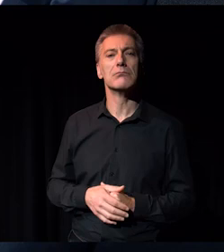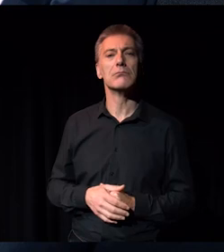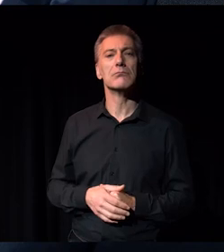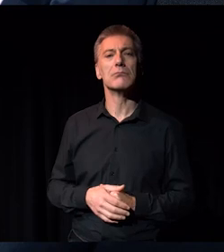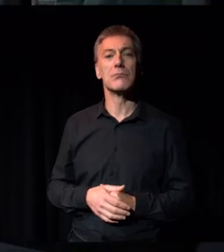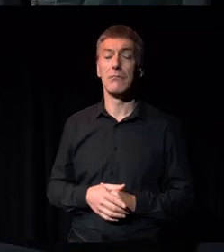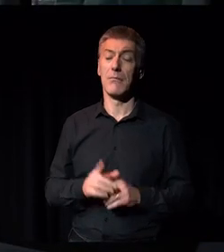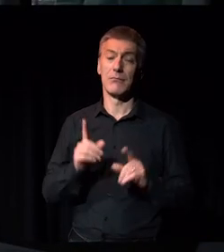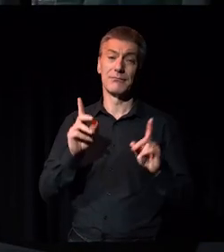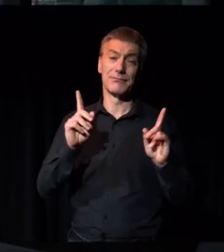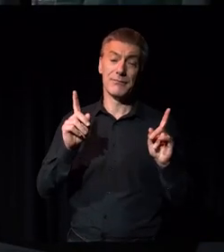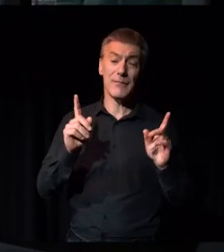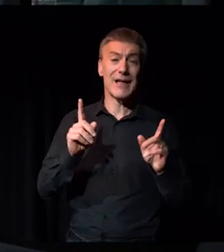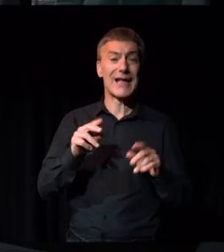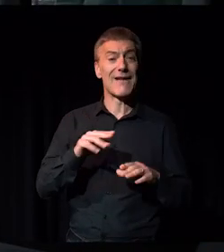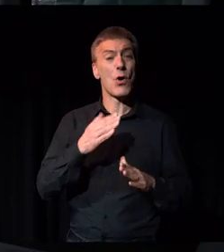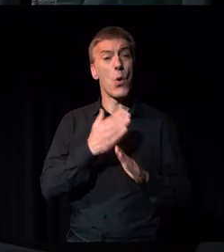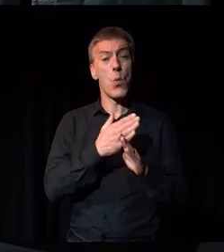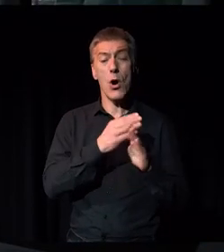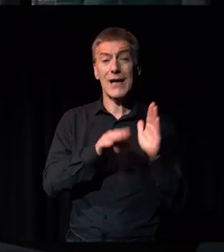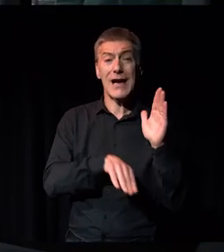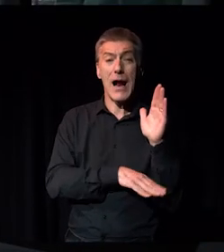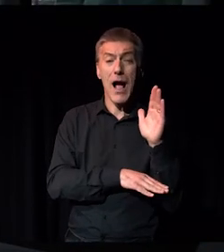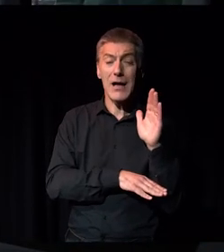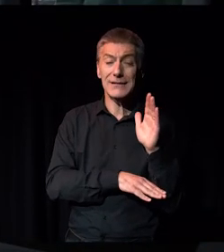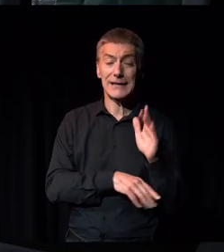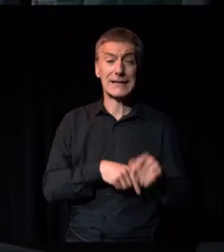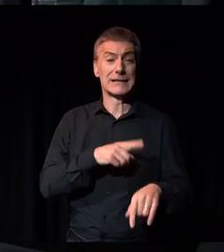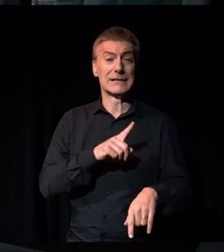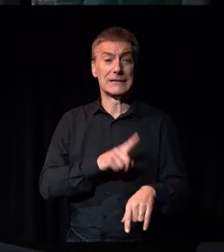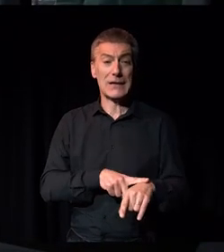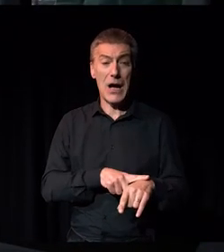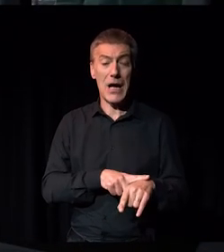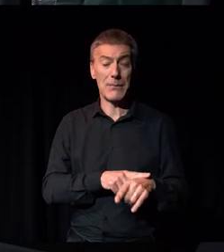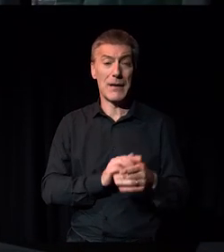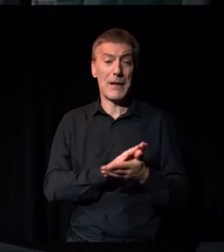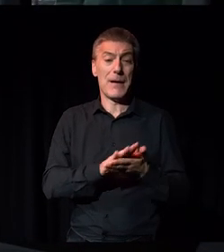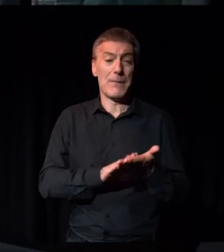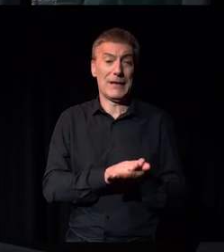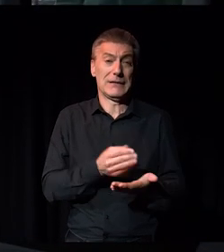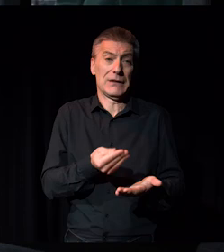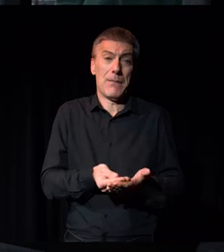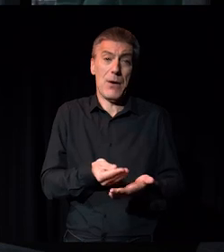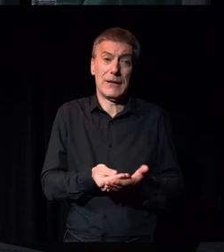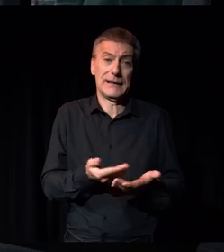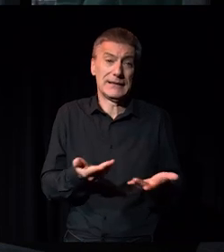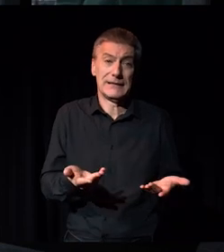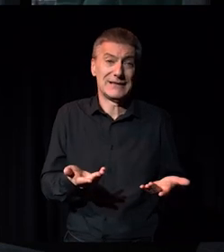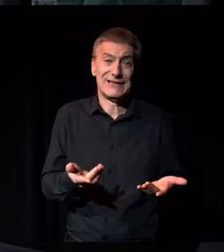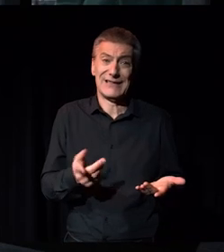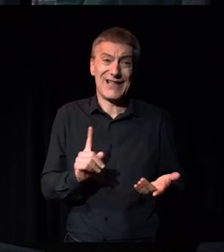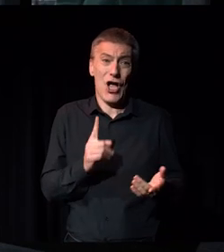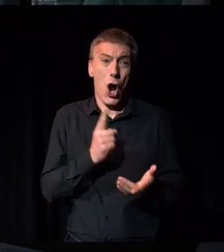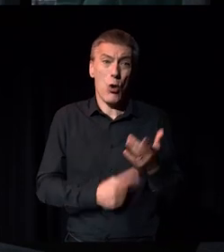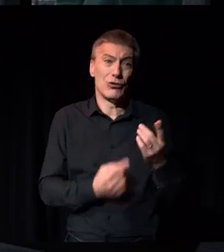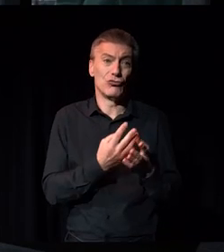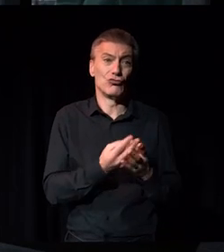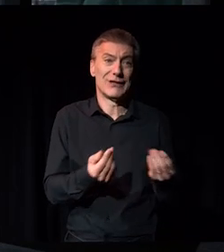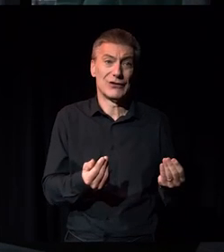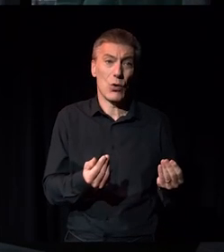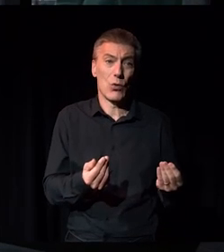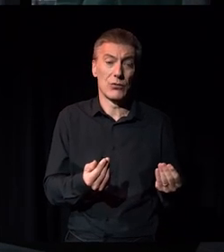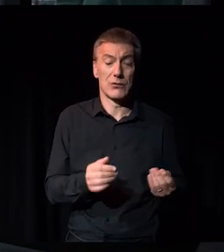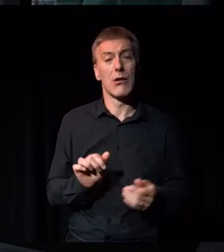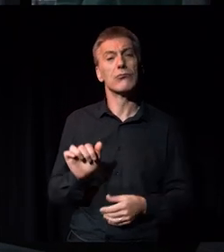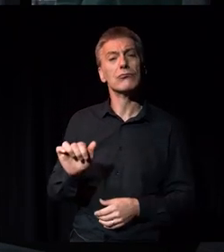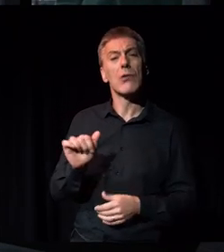Time costs money. when you're working class and you come from a working class background, that is your one resource you have. It also feels like there's a gesture that you're making, Matthew,